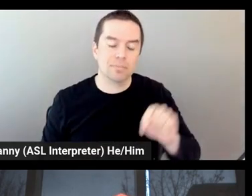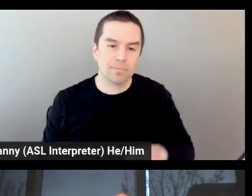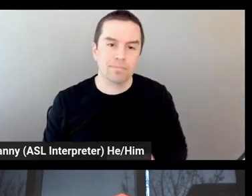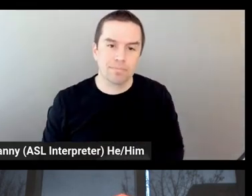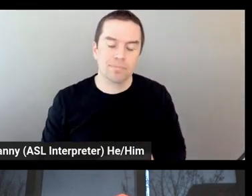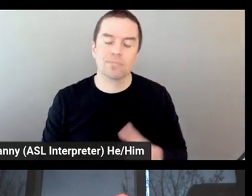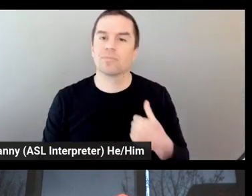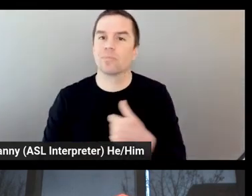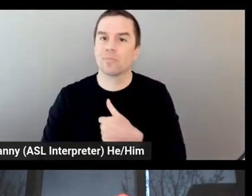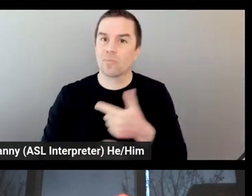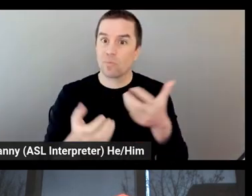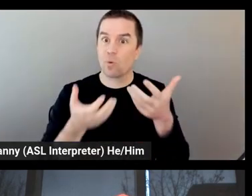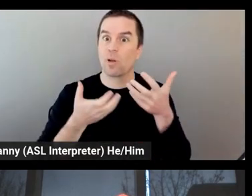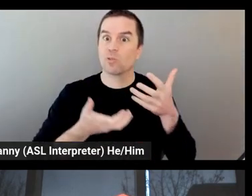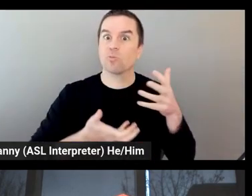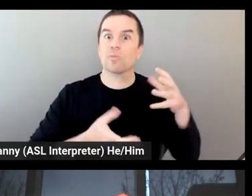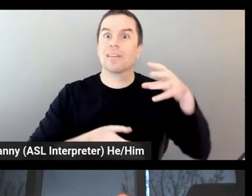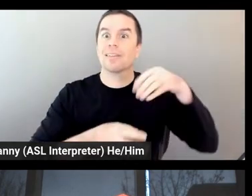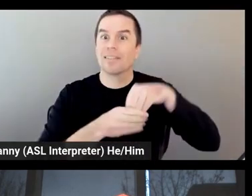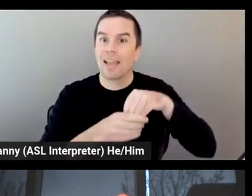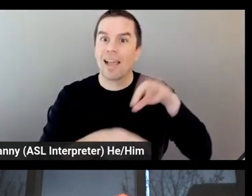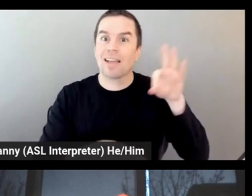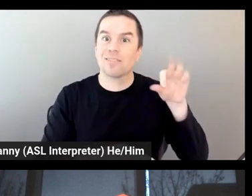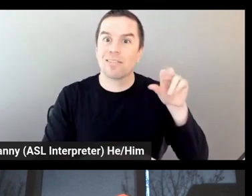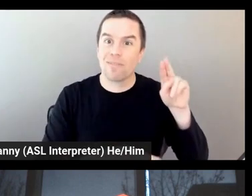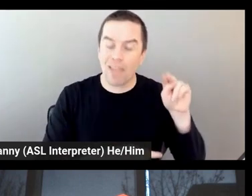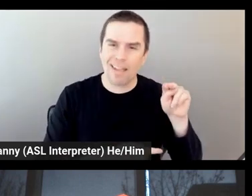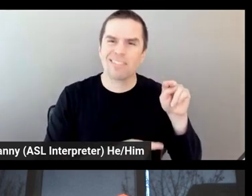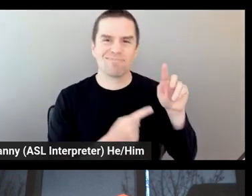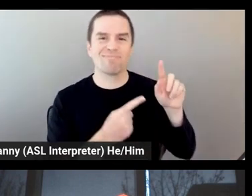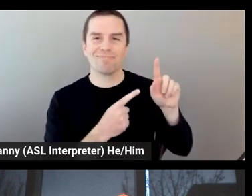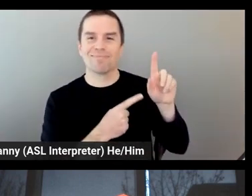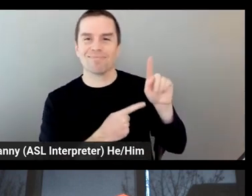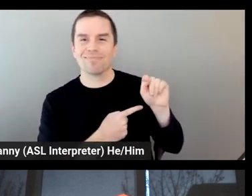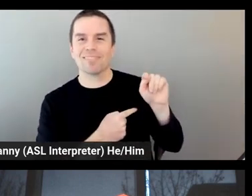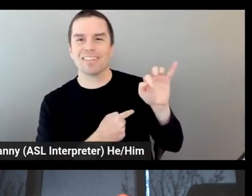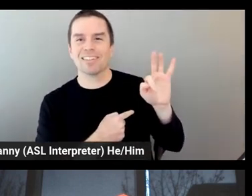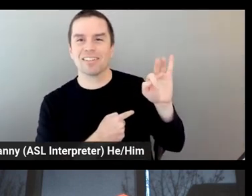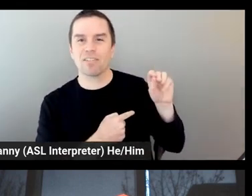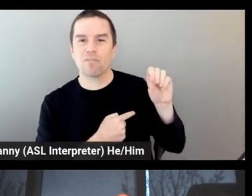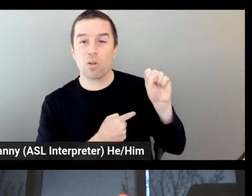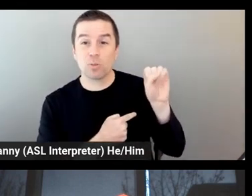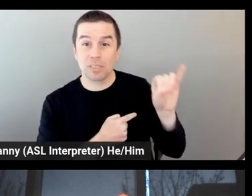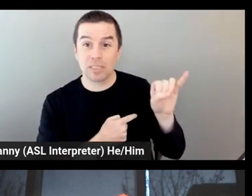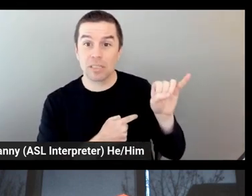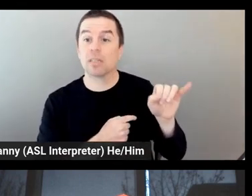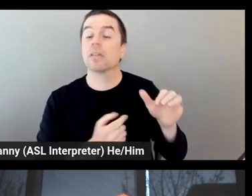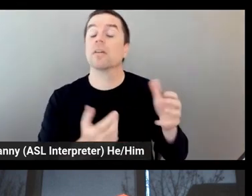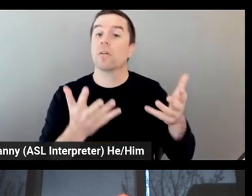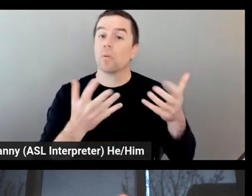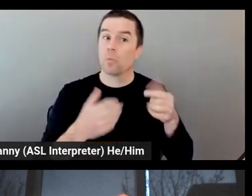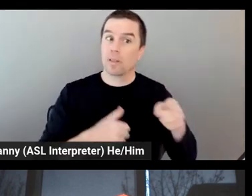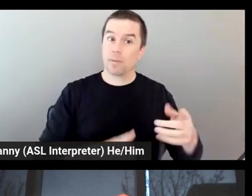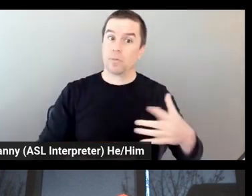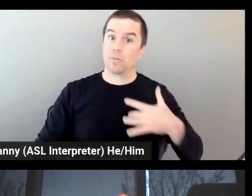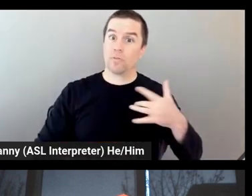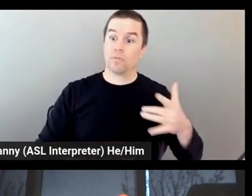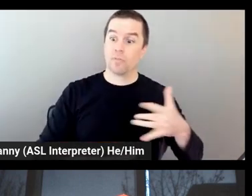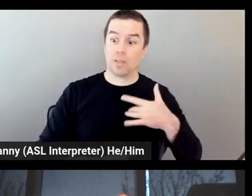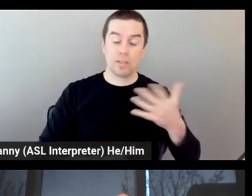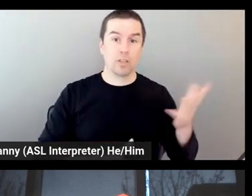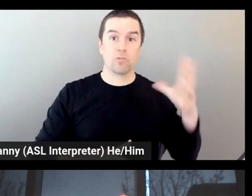the tifosi, and making them feel part of the family, even though they are miles and miles away from